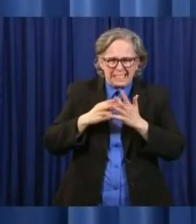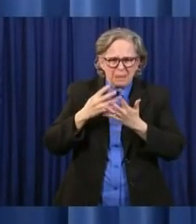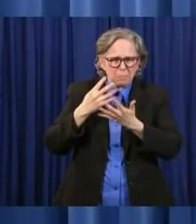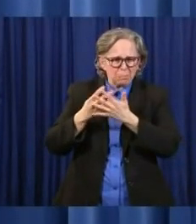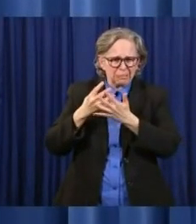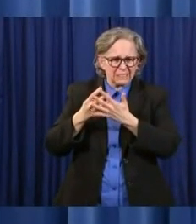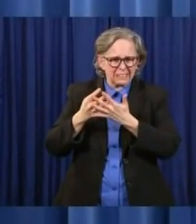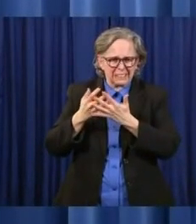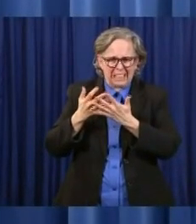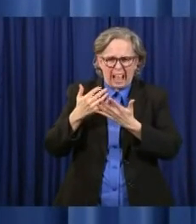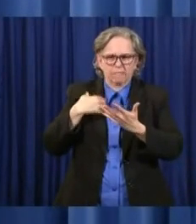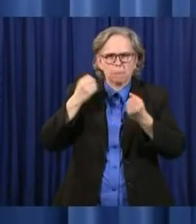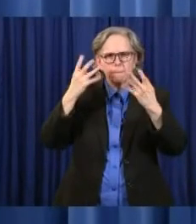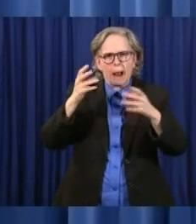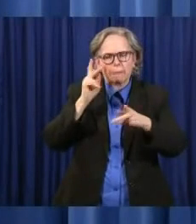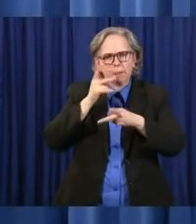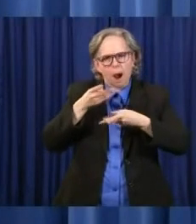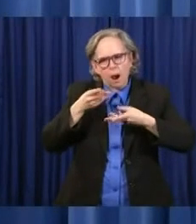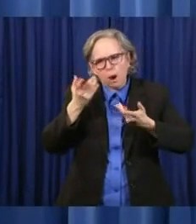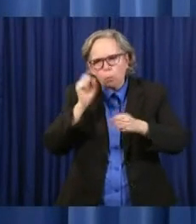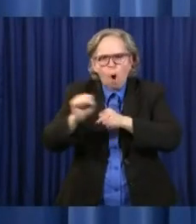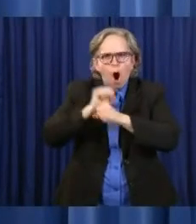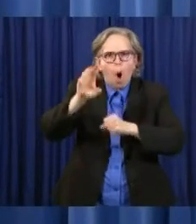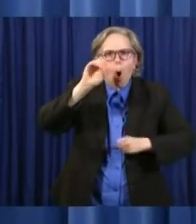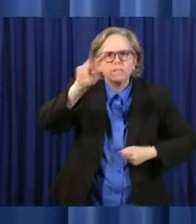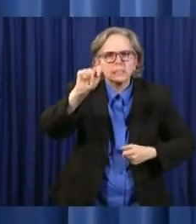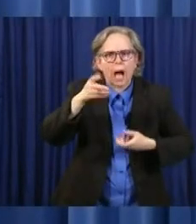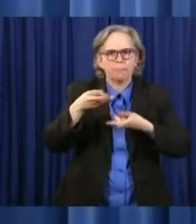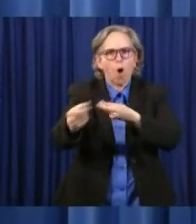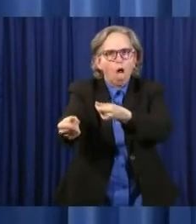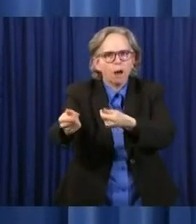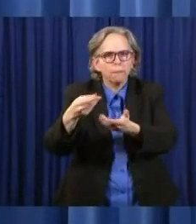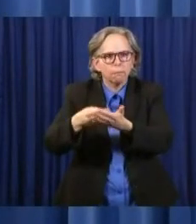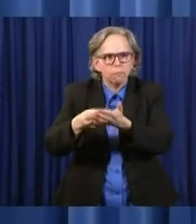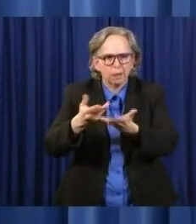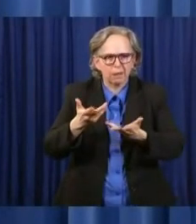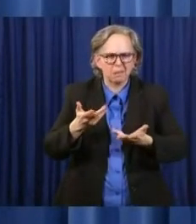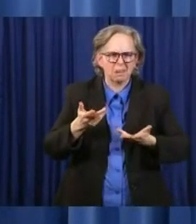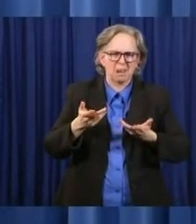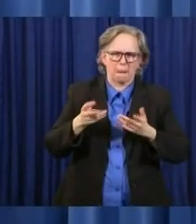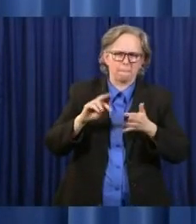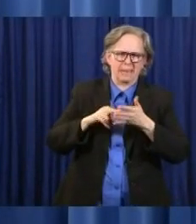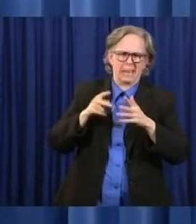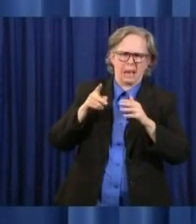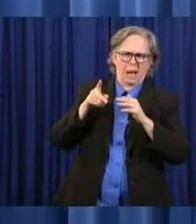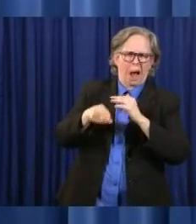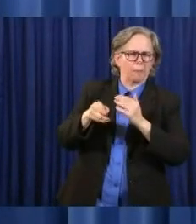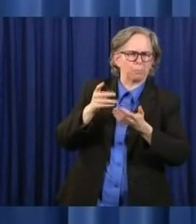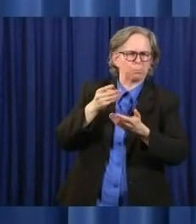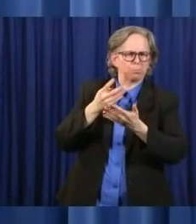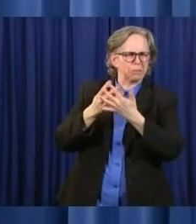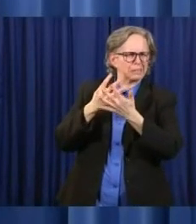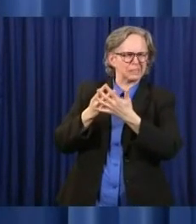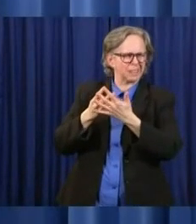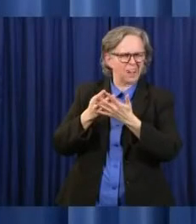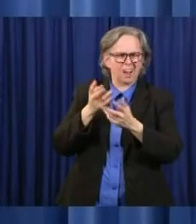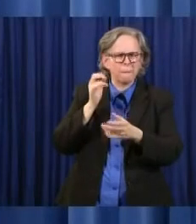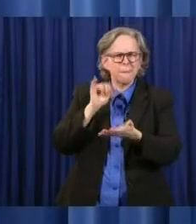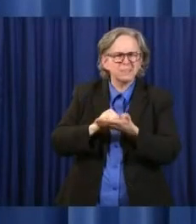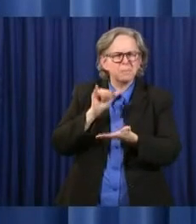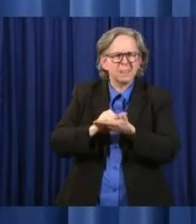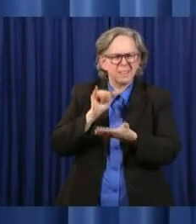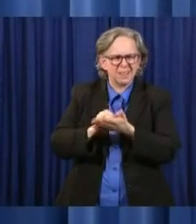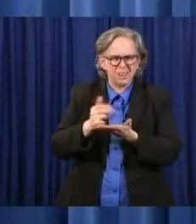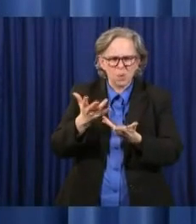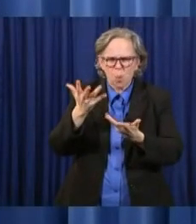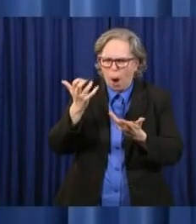So when you look at prisons and you decide, how are you going to make those cuts, it's very difficult to find the money in